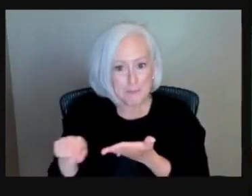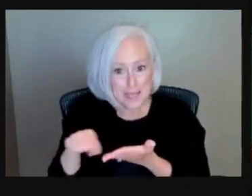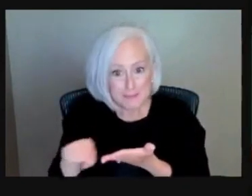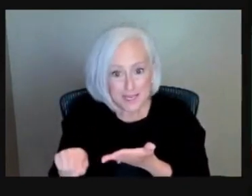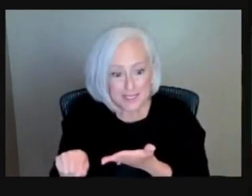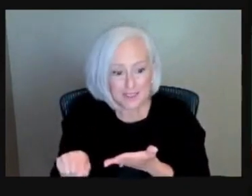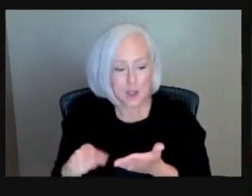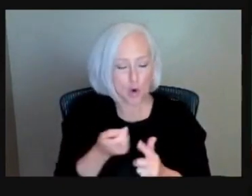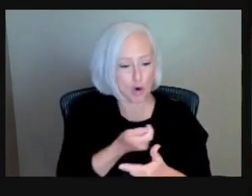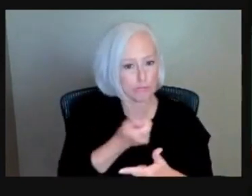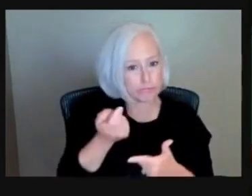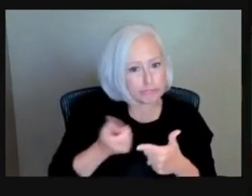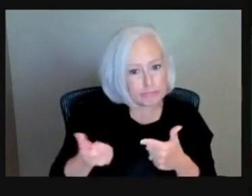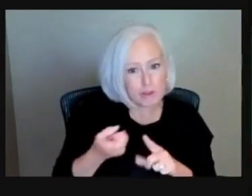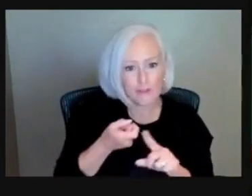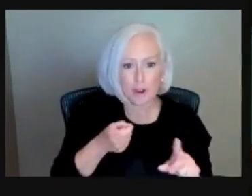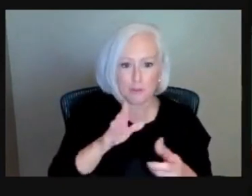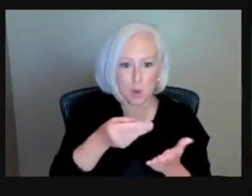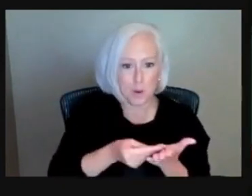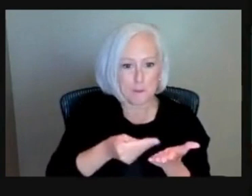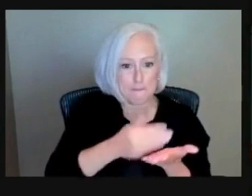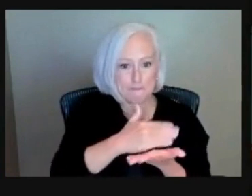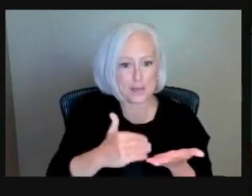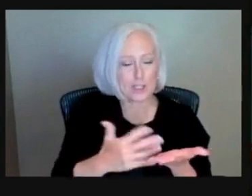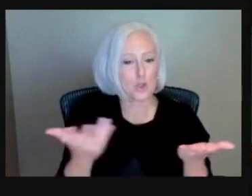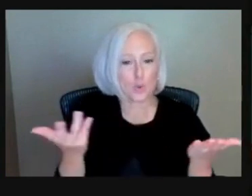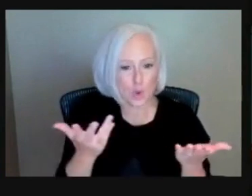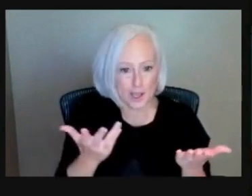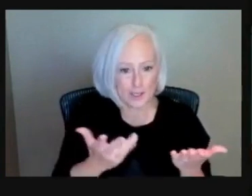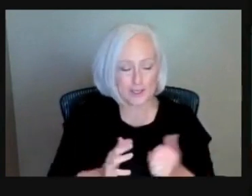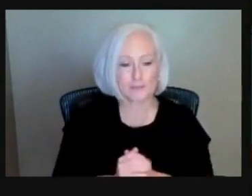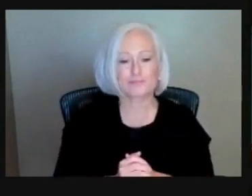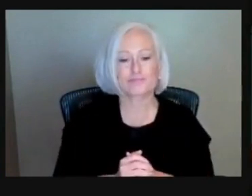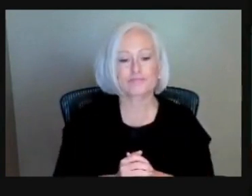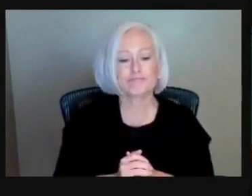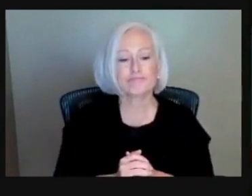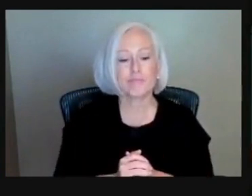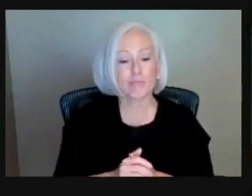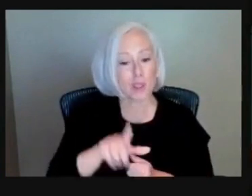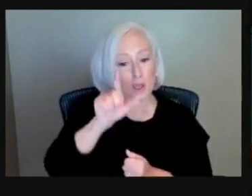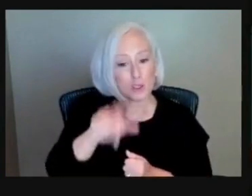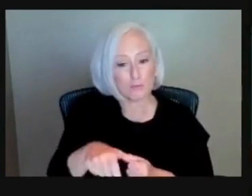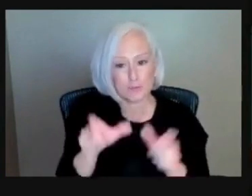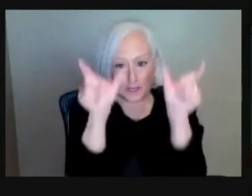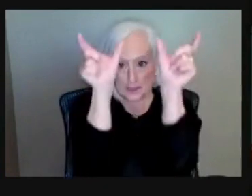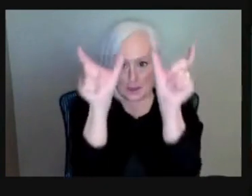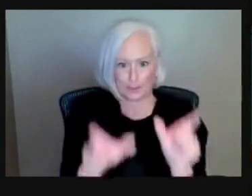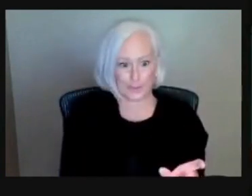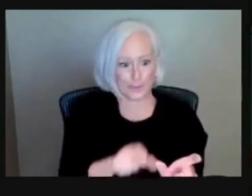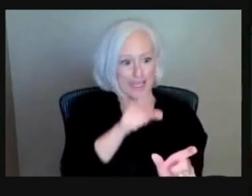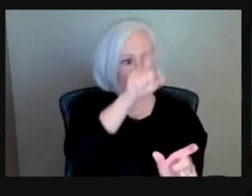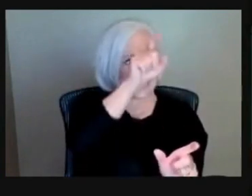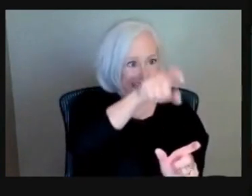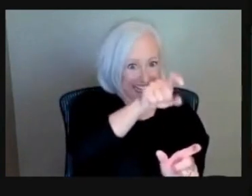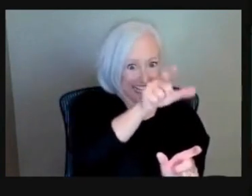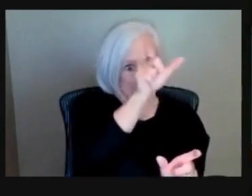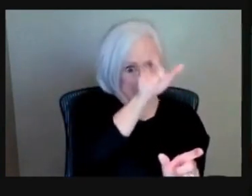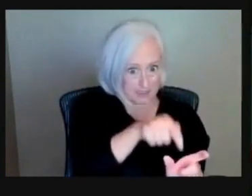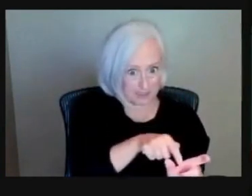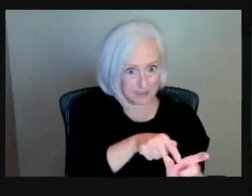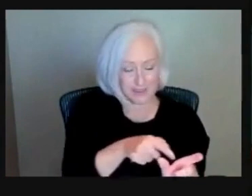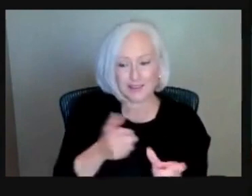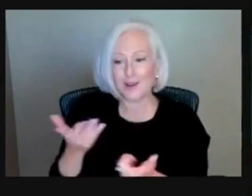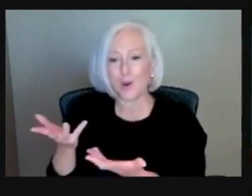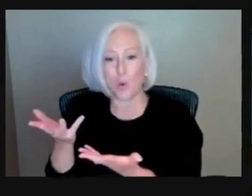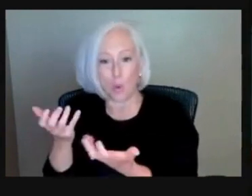that is really figuring out what is a need and what is a want. Distinguishing those and cutting out